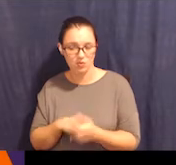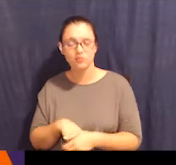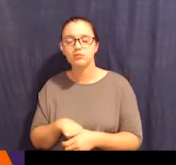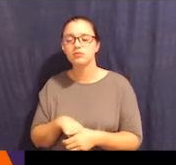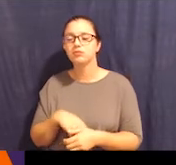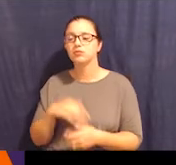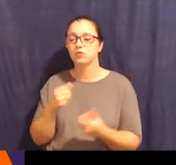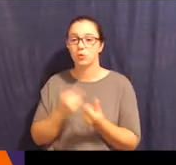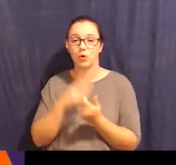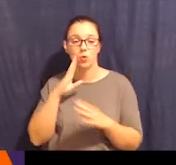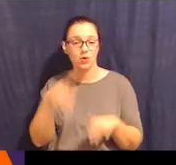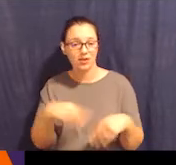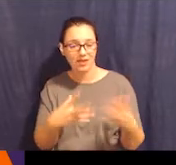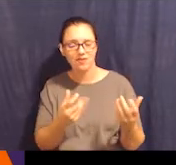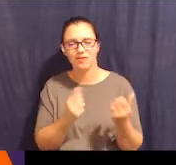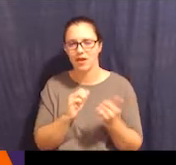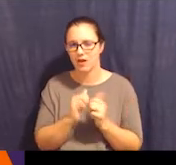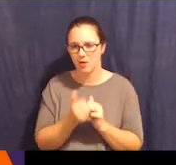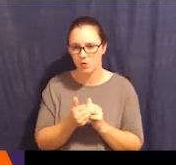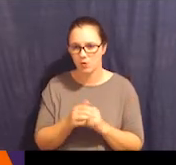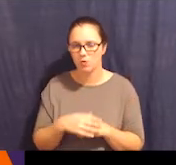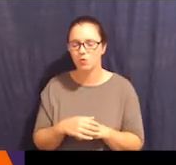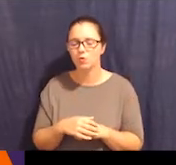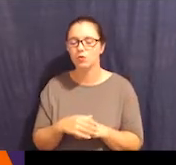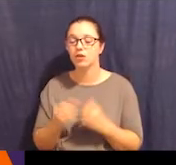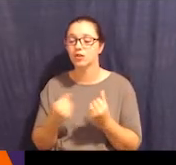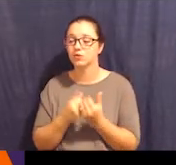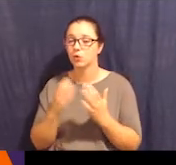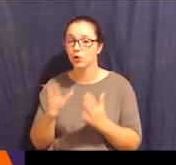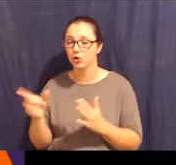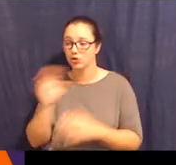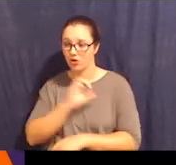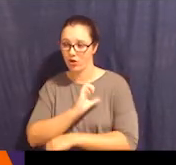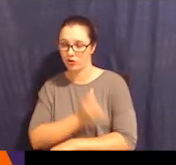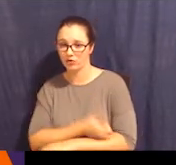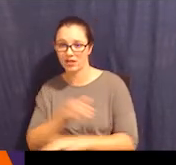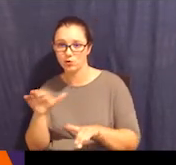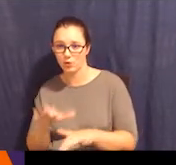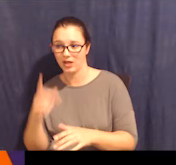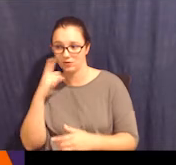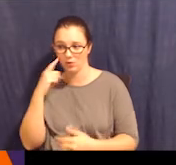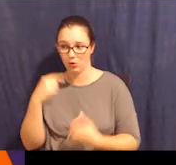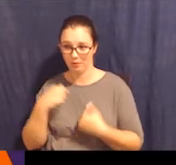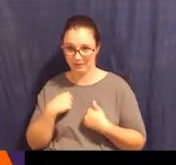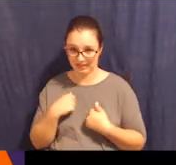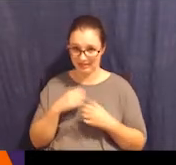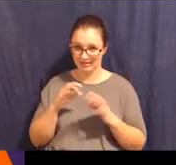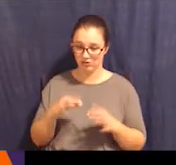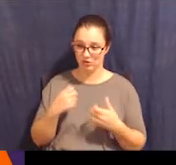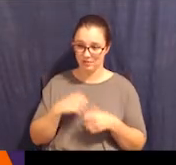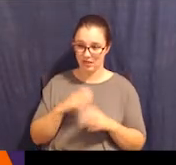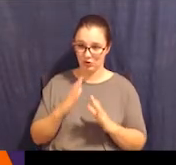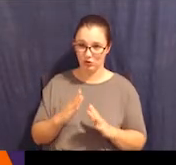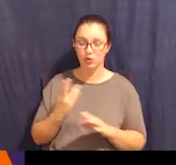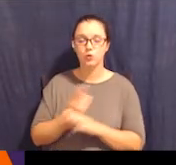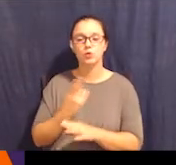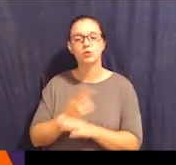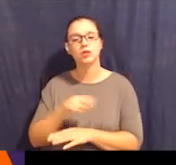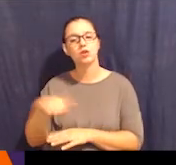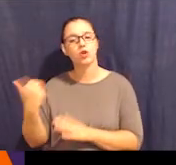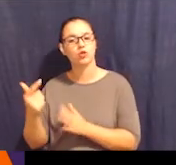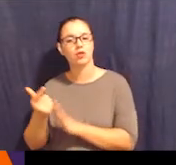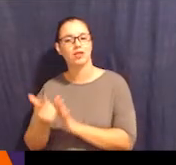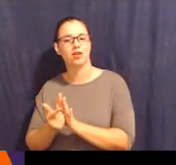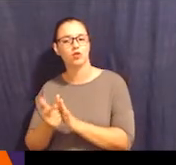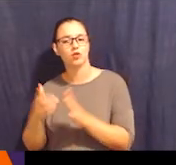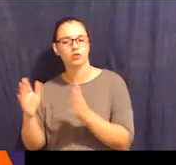authorized to act on behalf of the decision maker using another legal document, like a power of attorney. So here I might say,